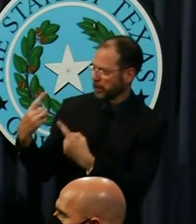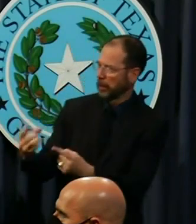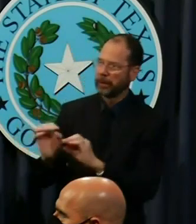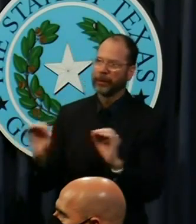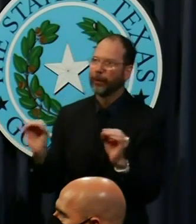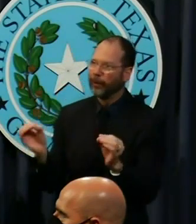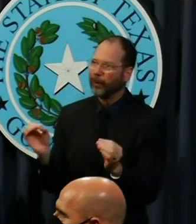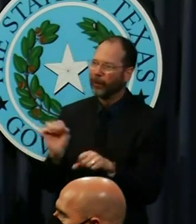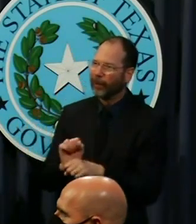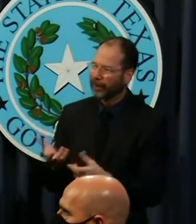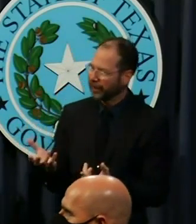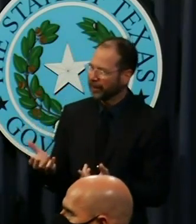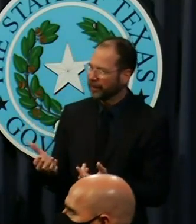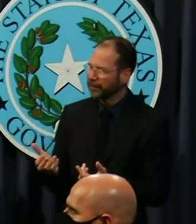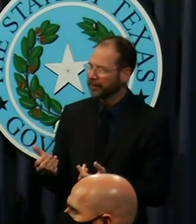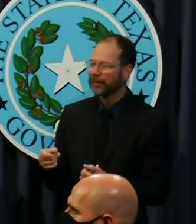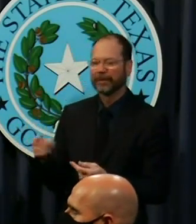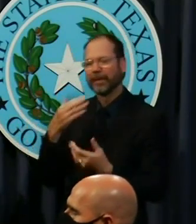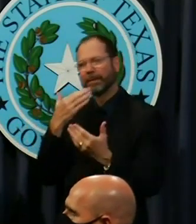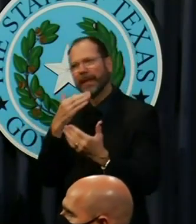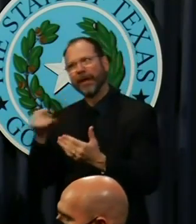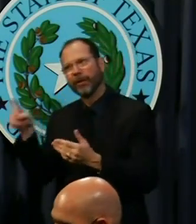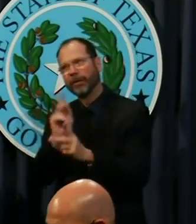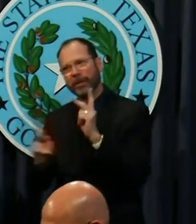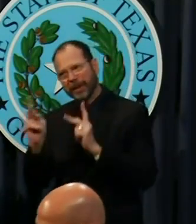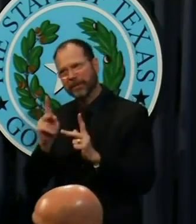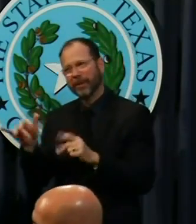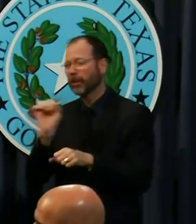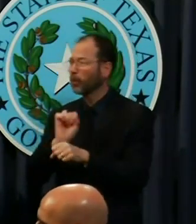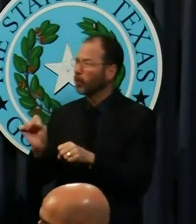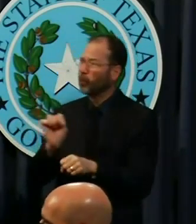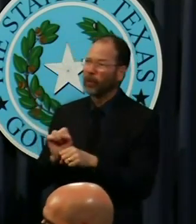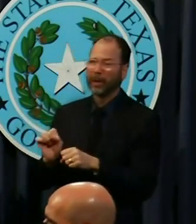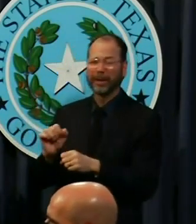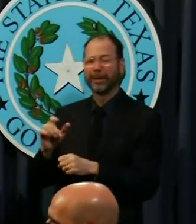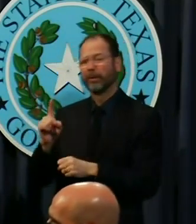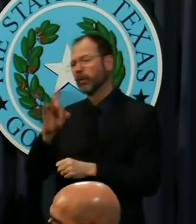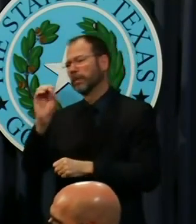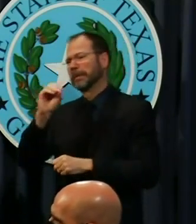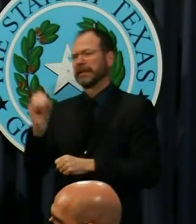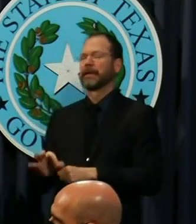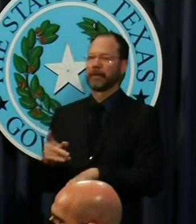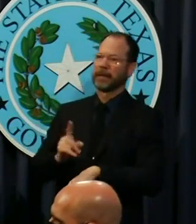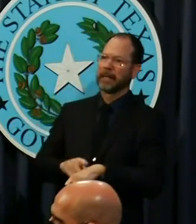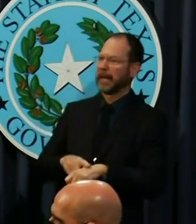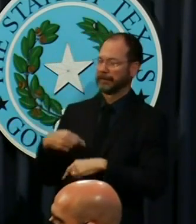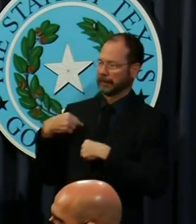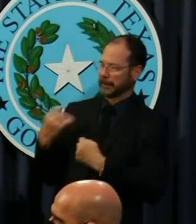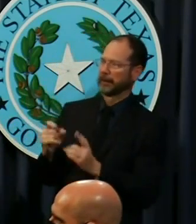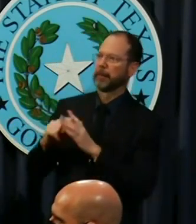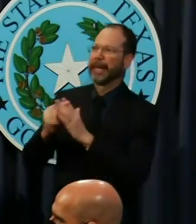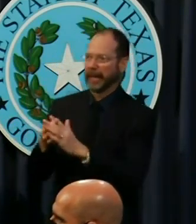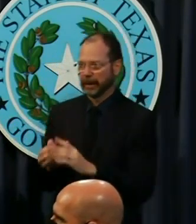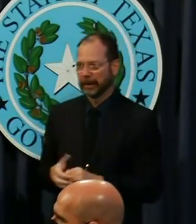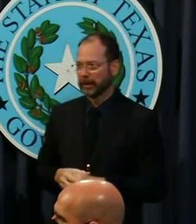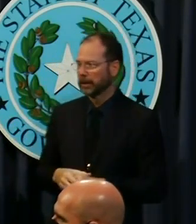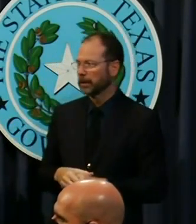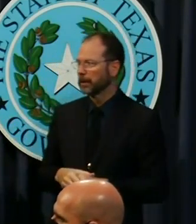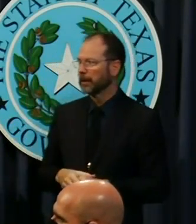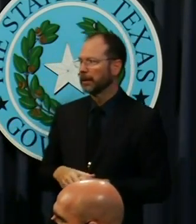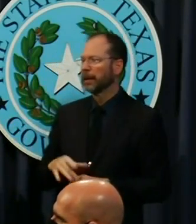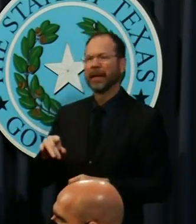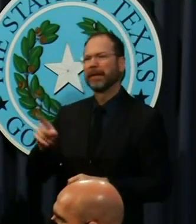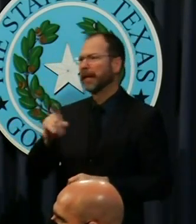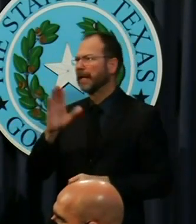grocery folks that have been working almost 100% quite frankly from day one and they never blinked.